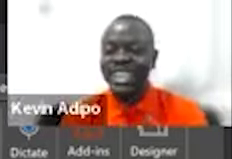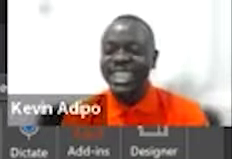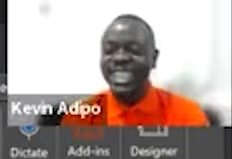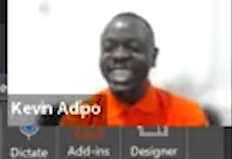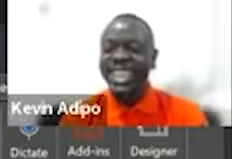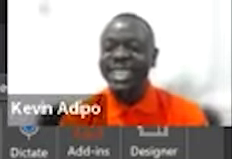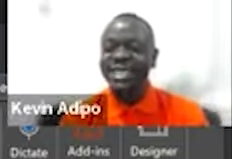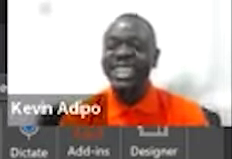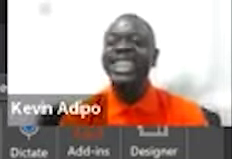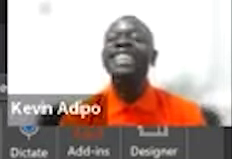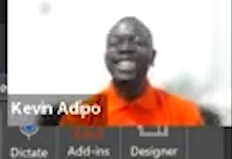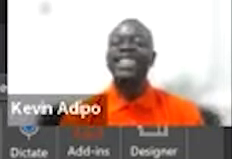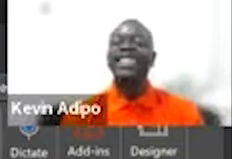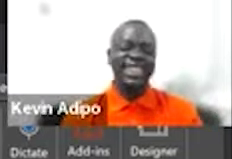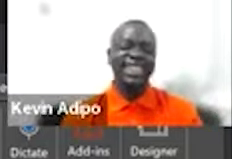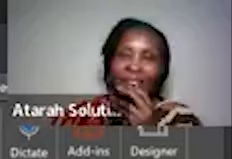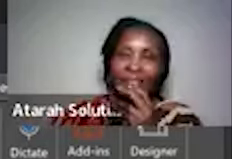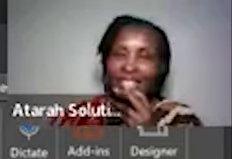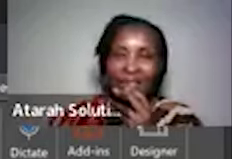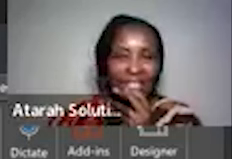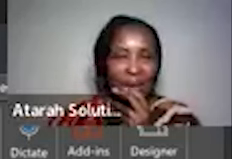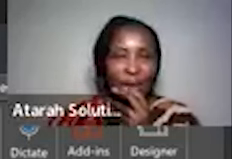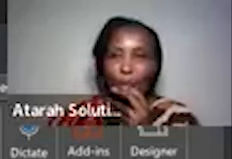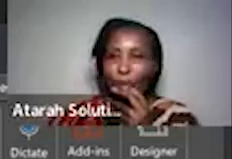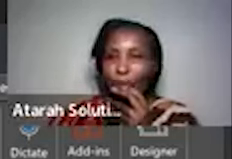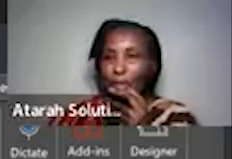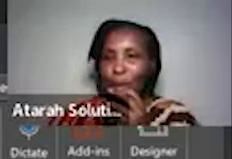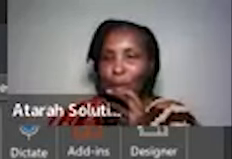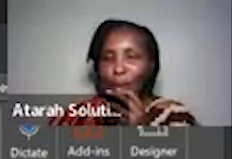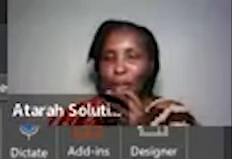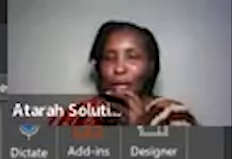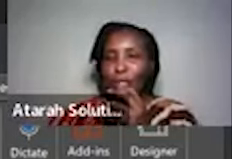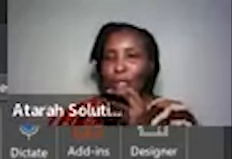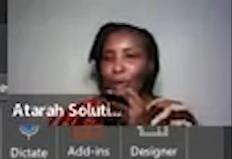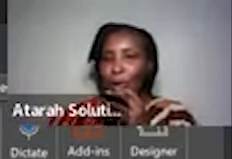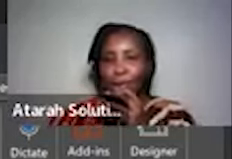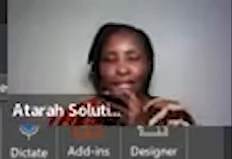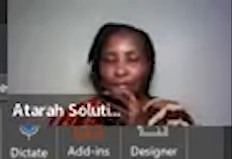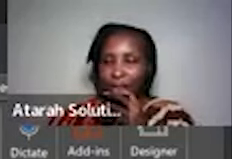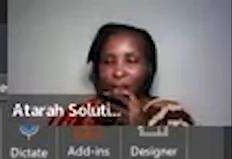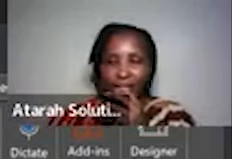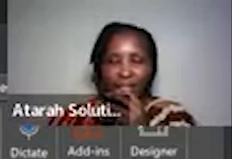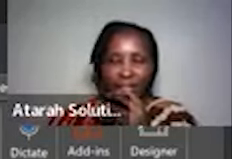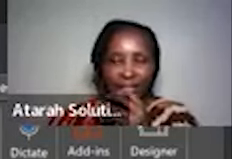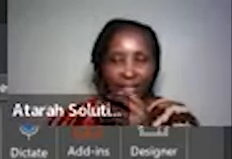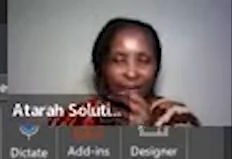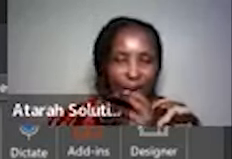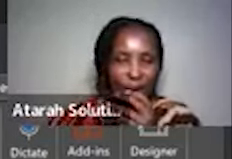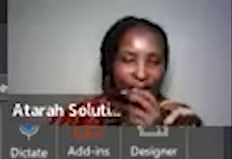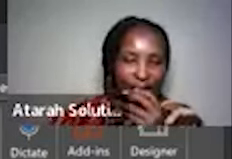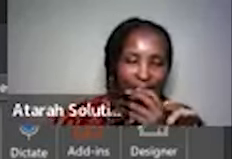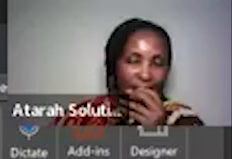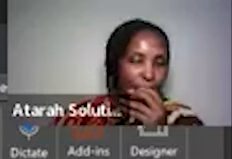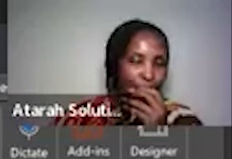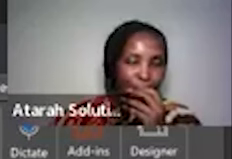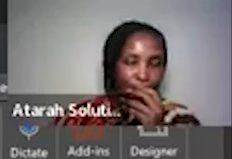oh you don't have a voice okay fine sour sour sour no problem not a problem so thank you very much kevin kevin is